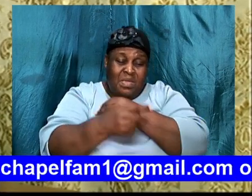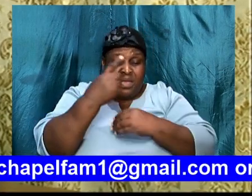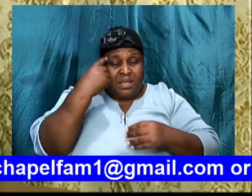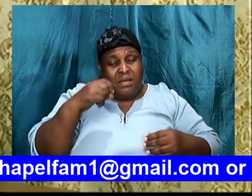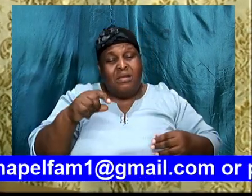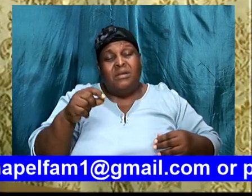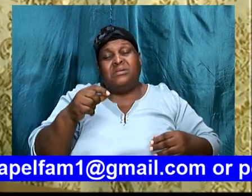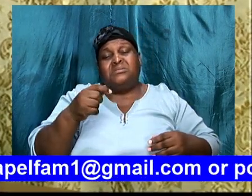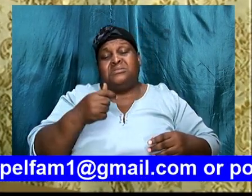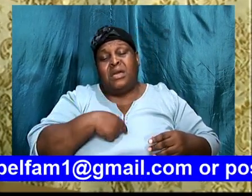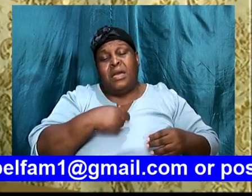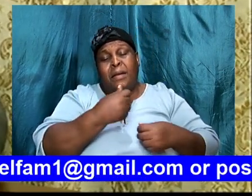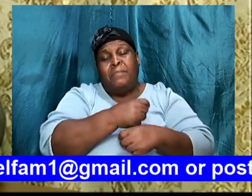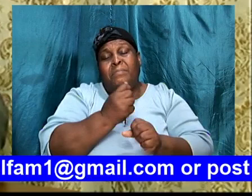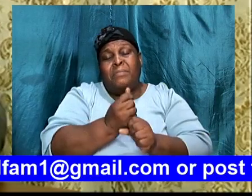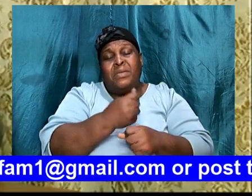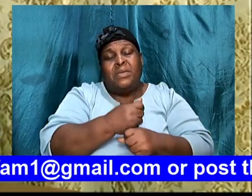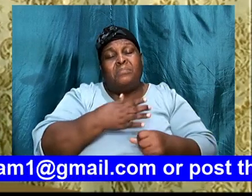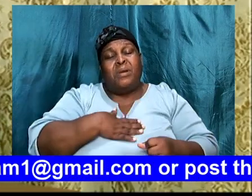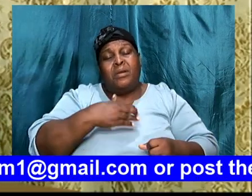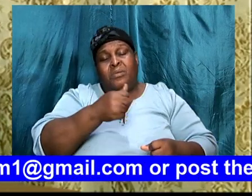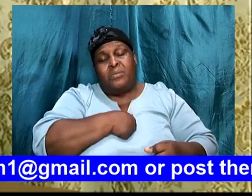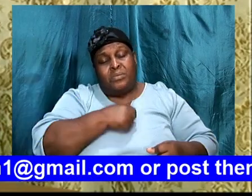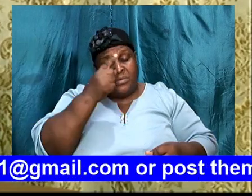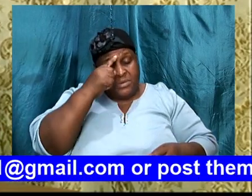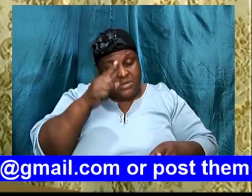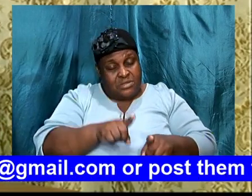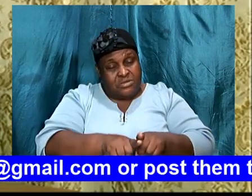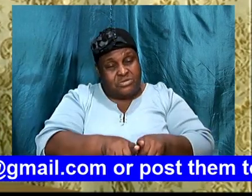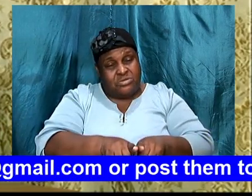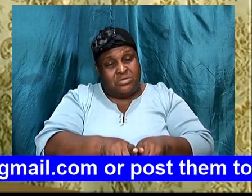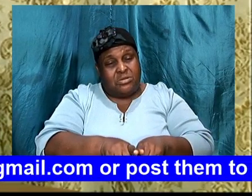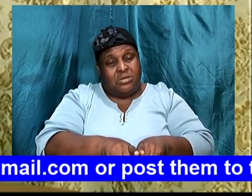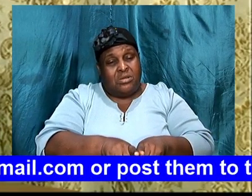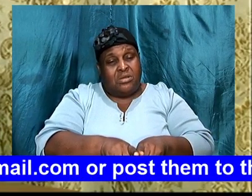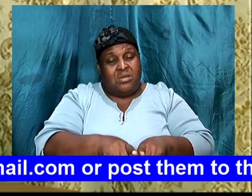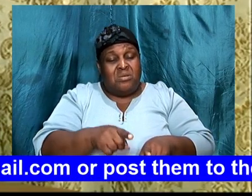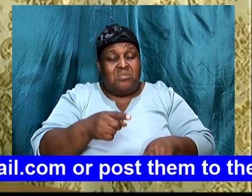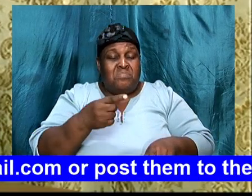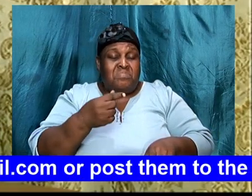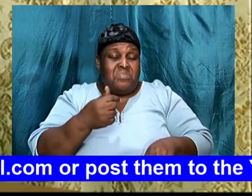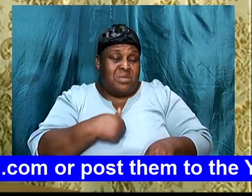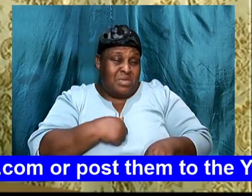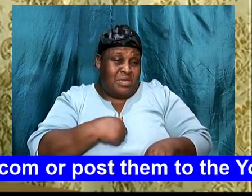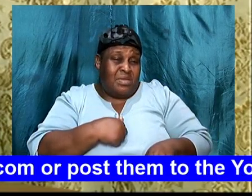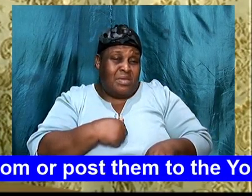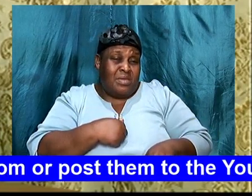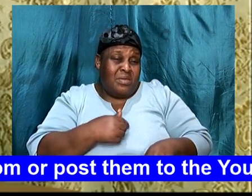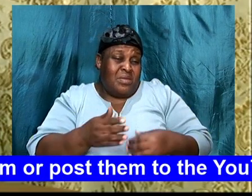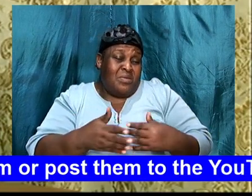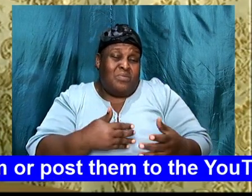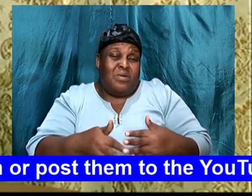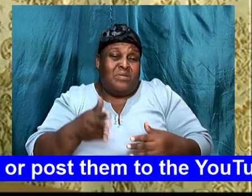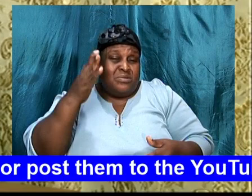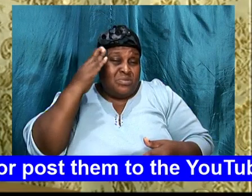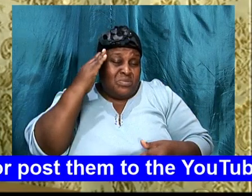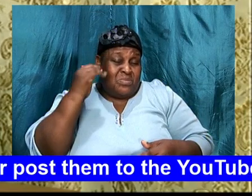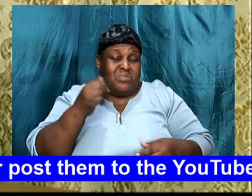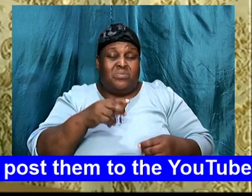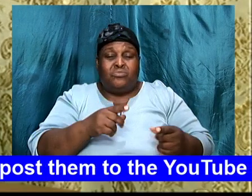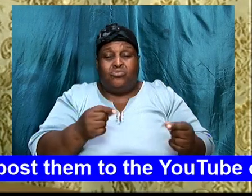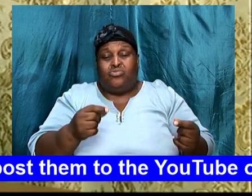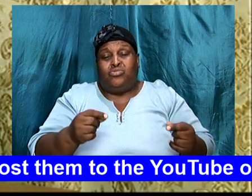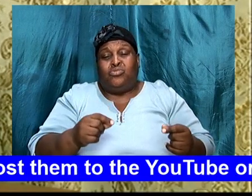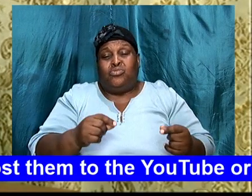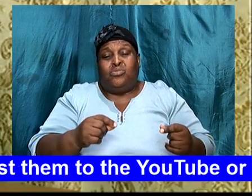I made my own decision. I would rather to know that I did as the Lord instructed me to do.